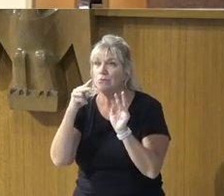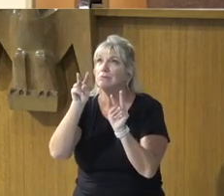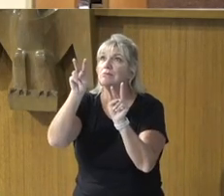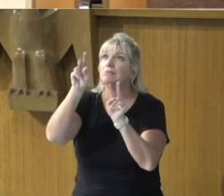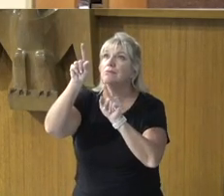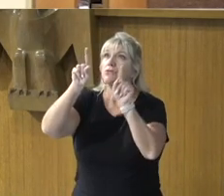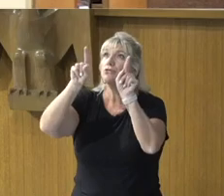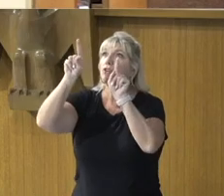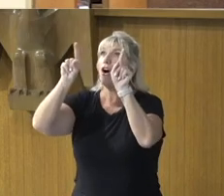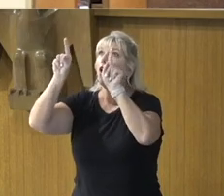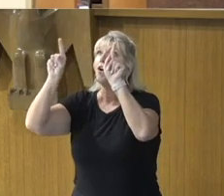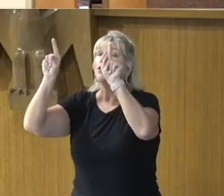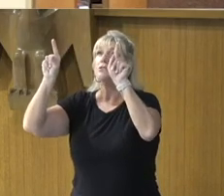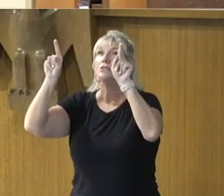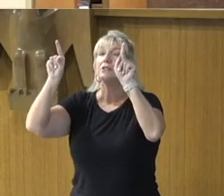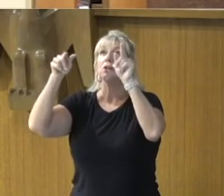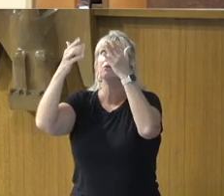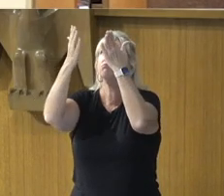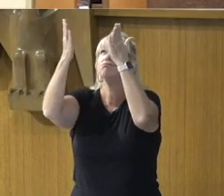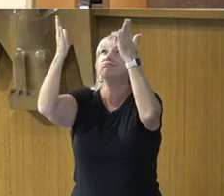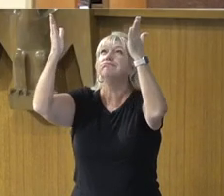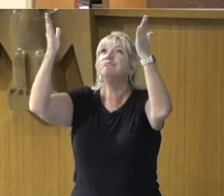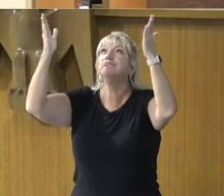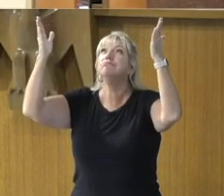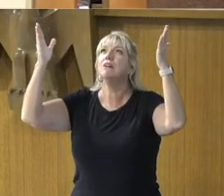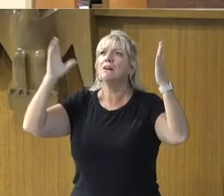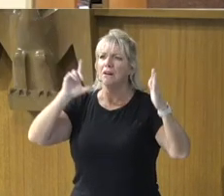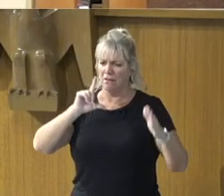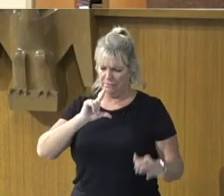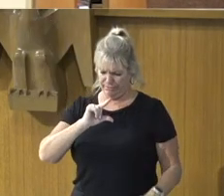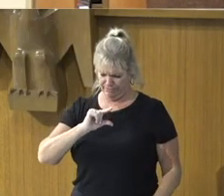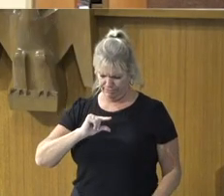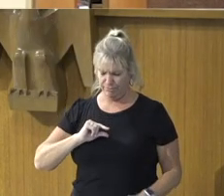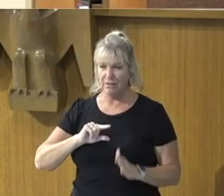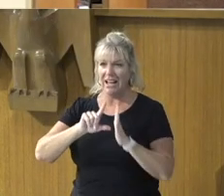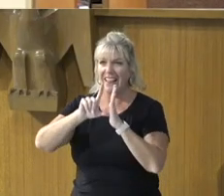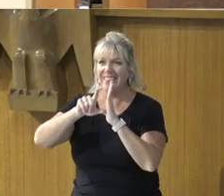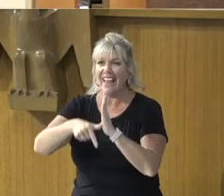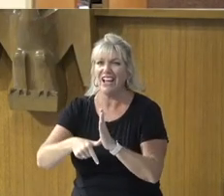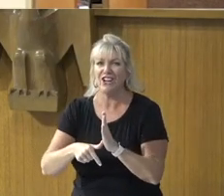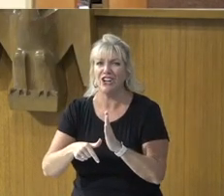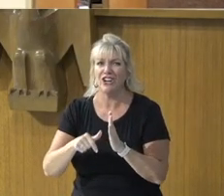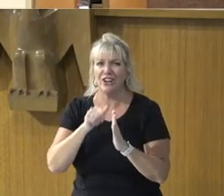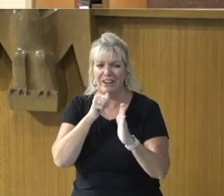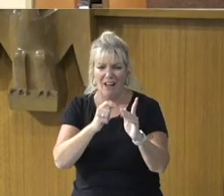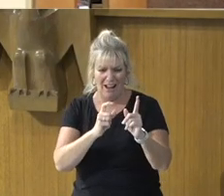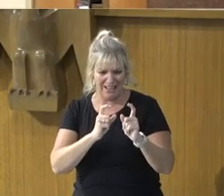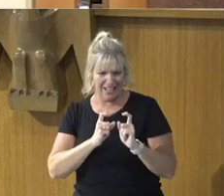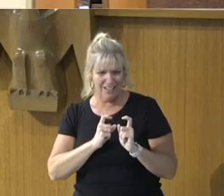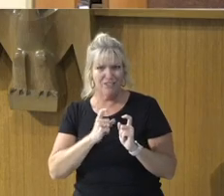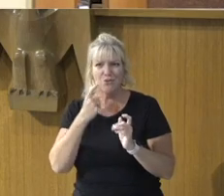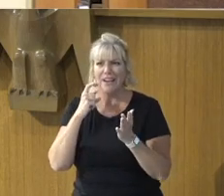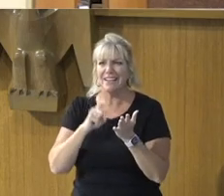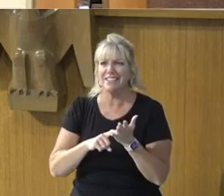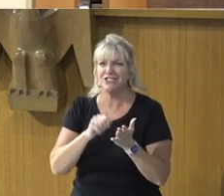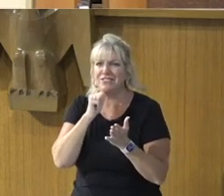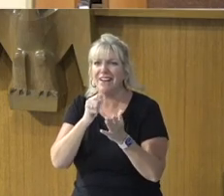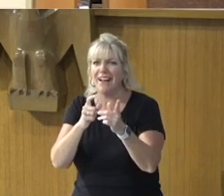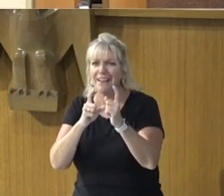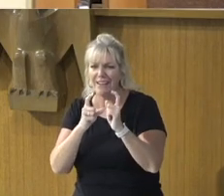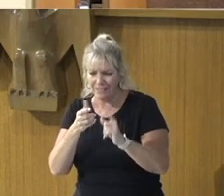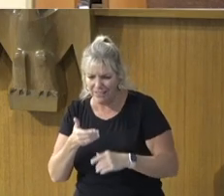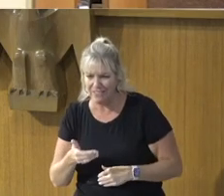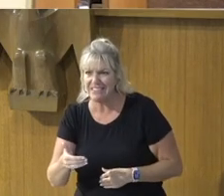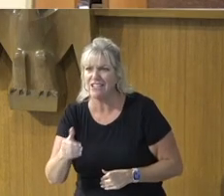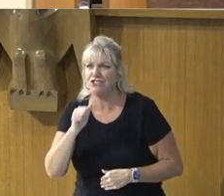Getting, The attention, The time, The grade, The recognition, The dinner invitation, That he was hoping for, The next day, Perhaps the paralytic,